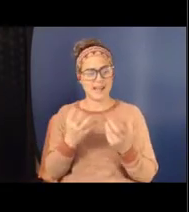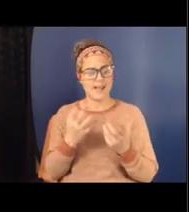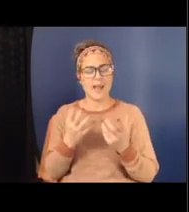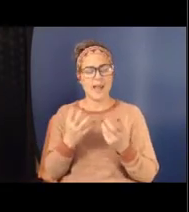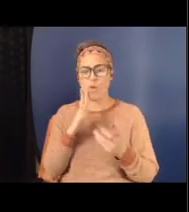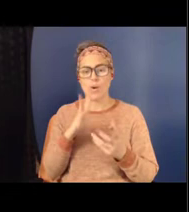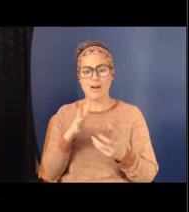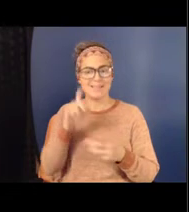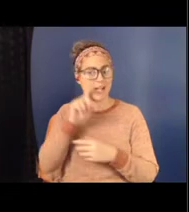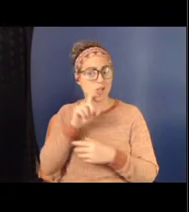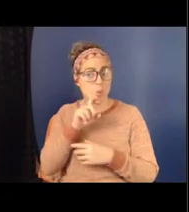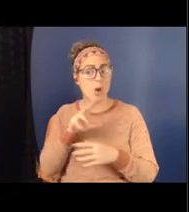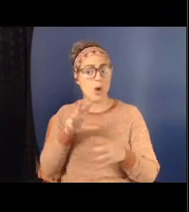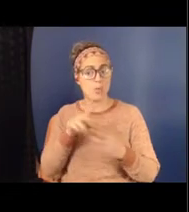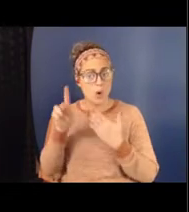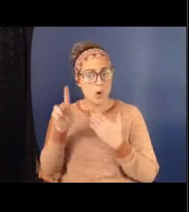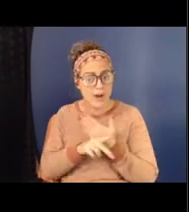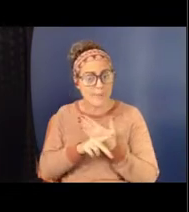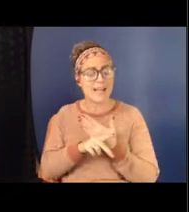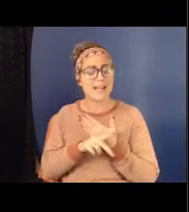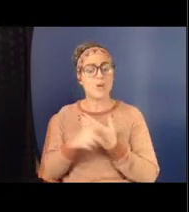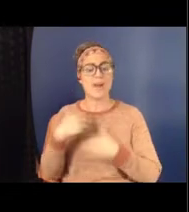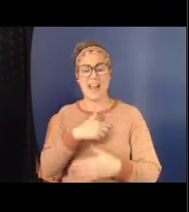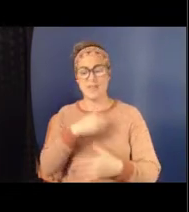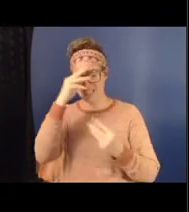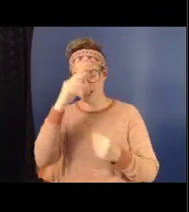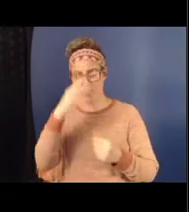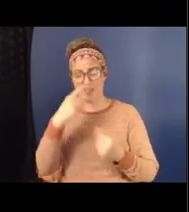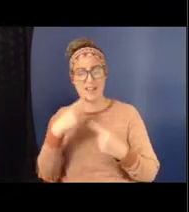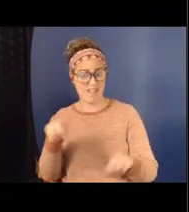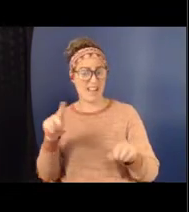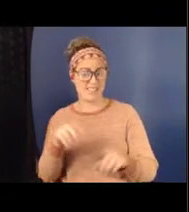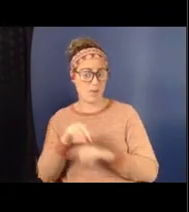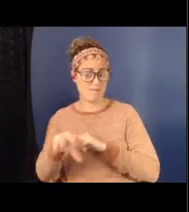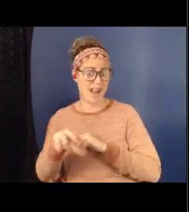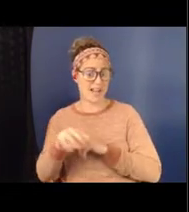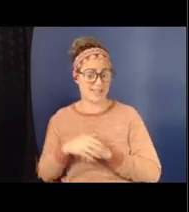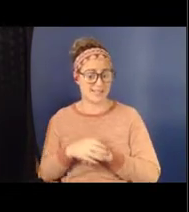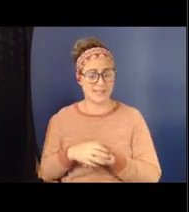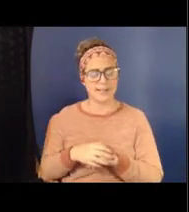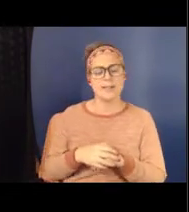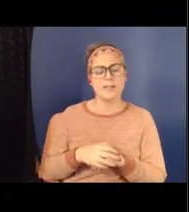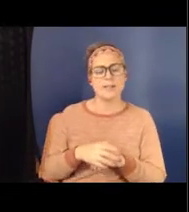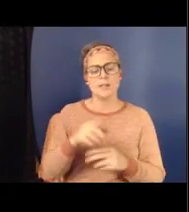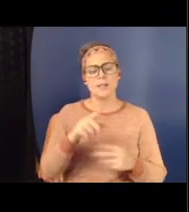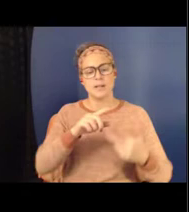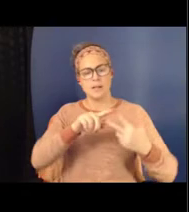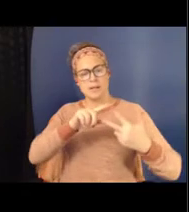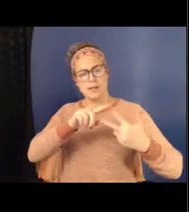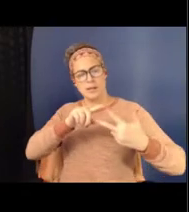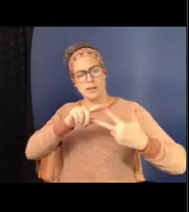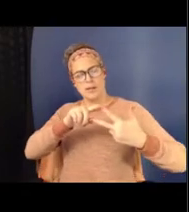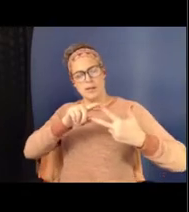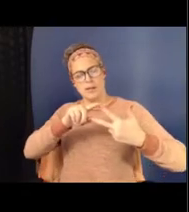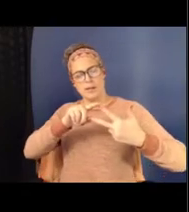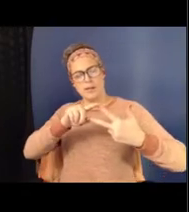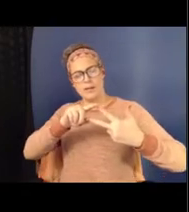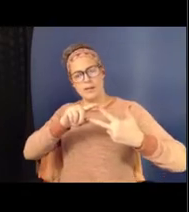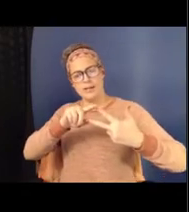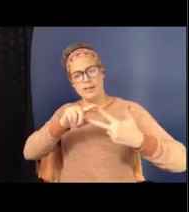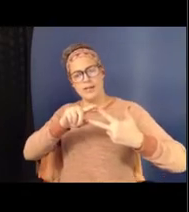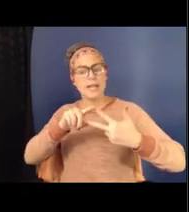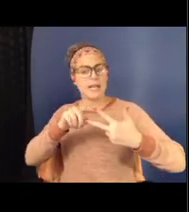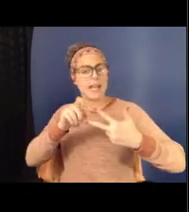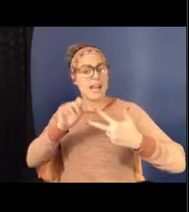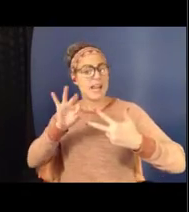includes the youth themselves. Sufficient dosage, like if it's a diffusion and we're involving youth, how long